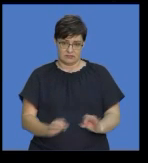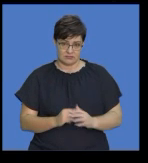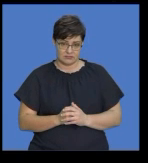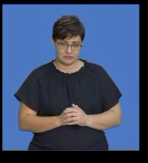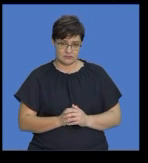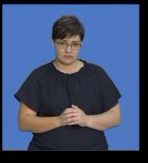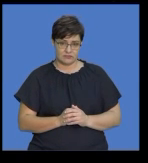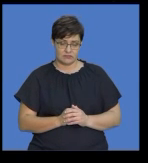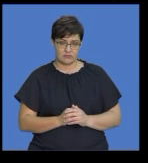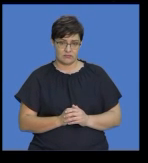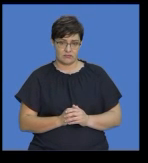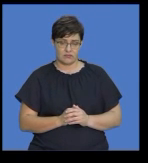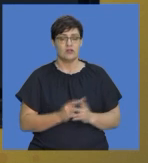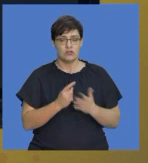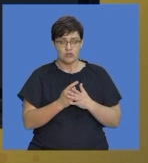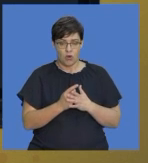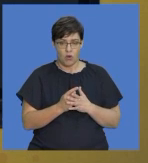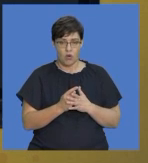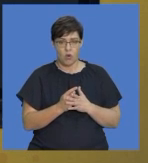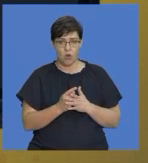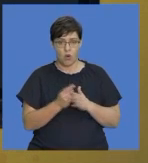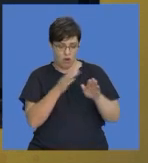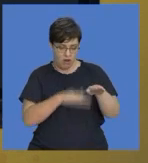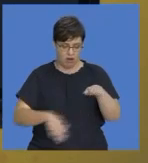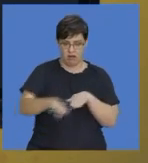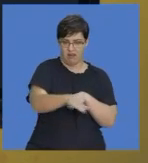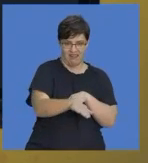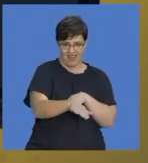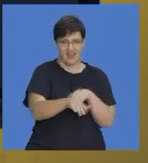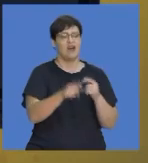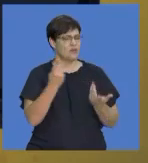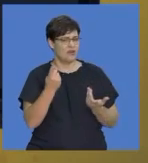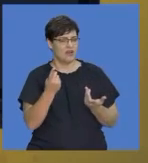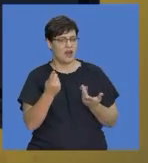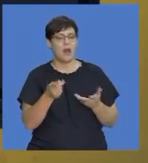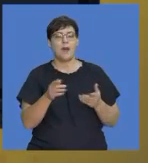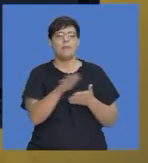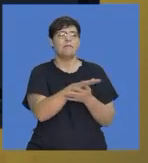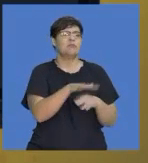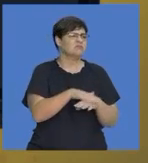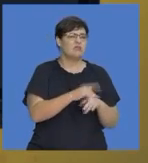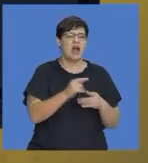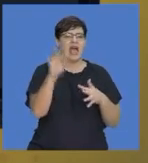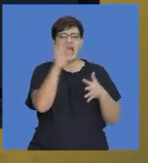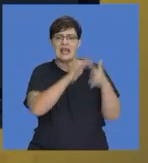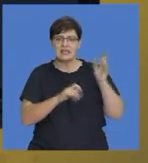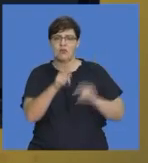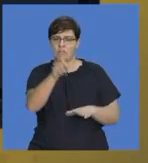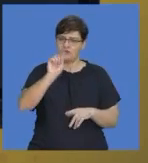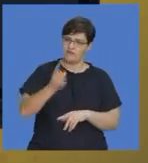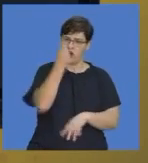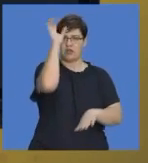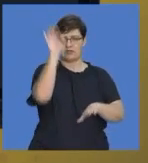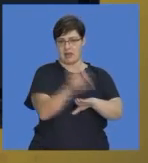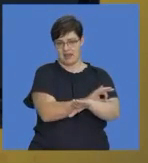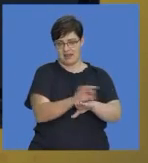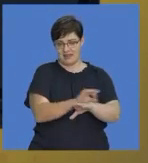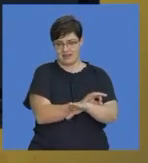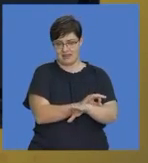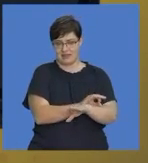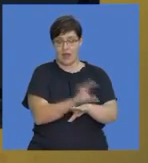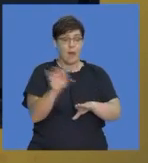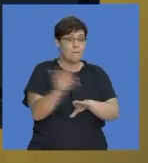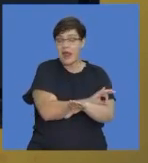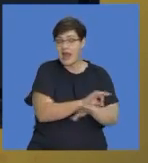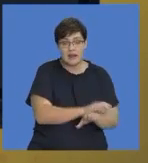the cart before the horse. Okay. Basically, when we write an essay, we need to plan. And the plan needs to be done in such a